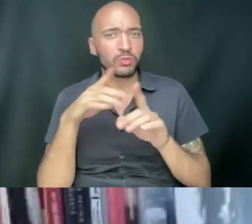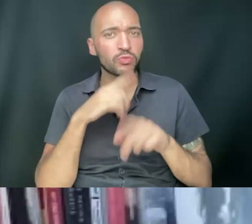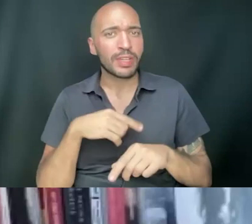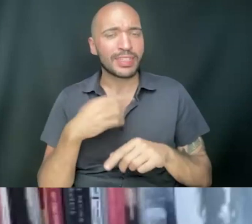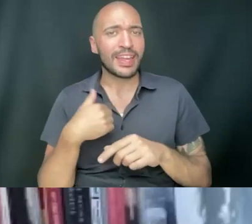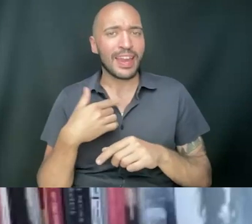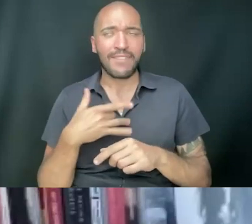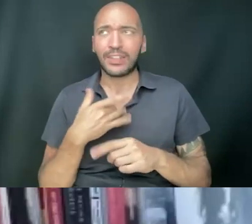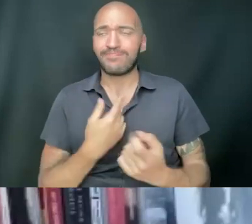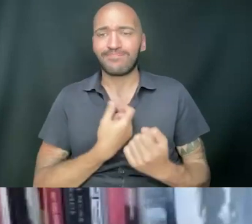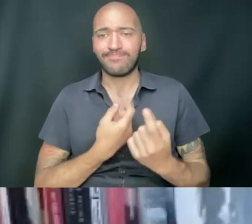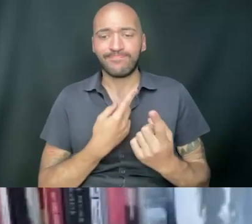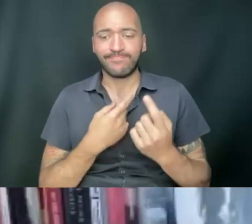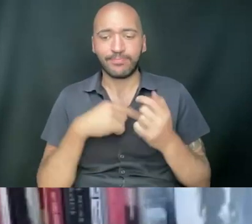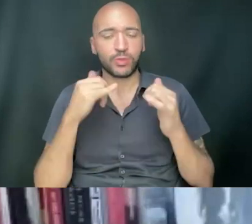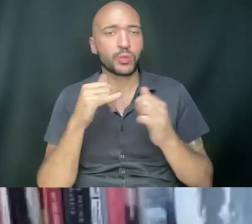I feel you, too.